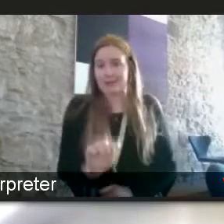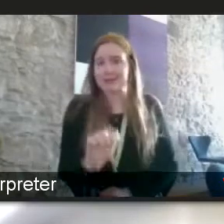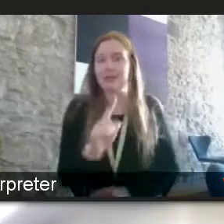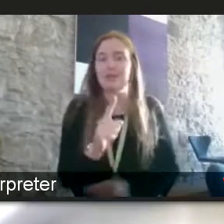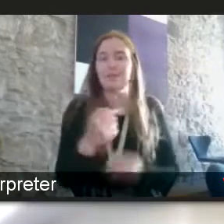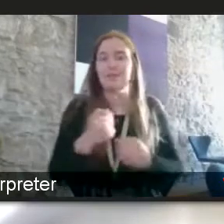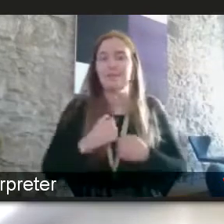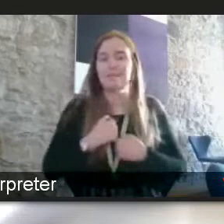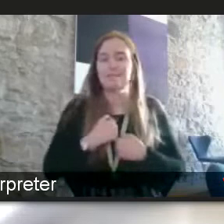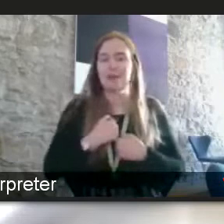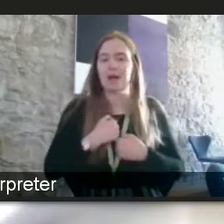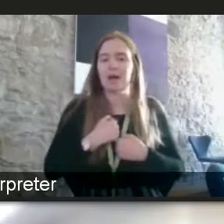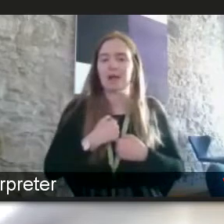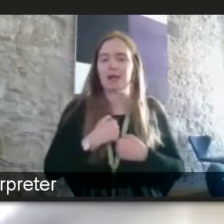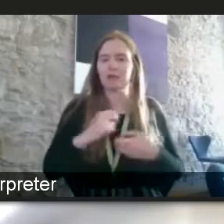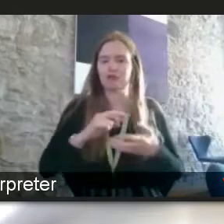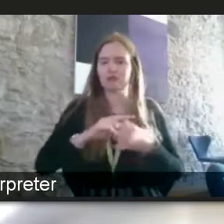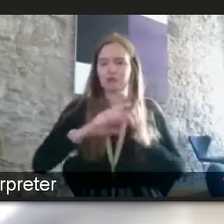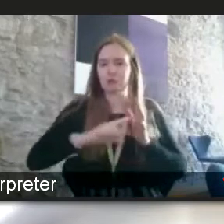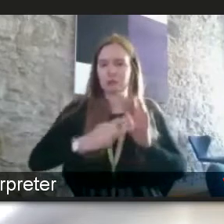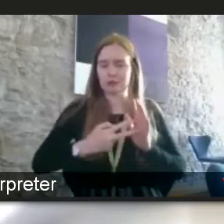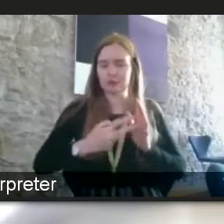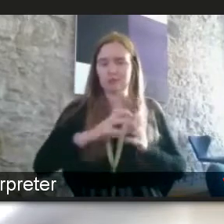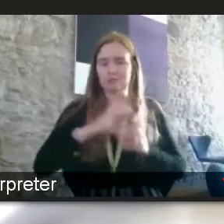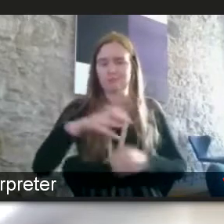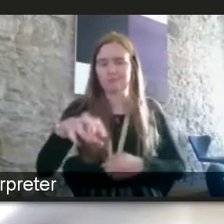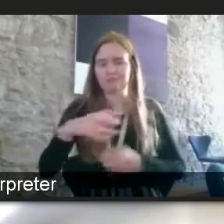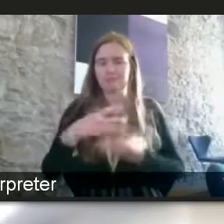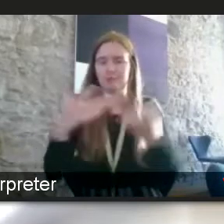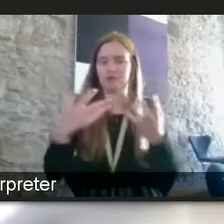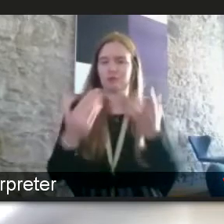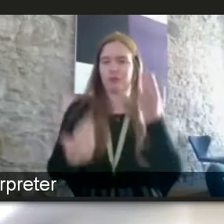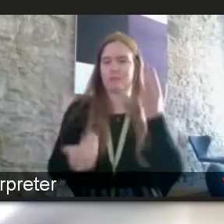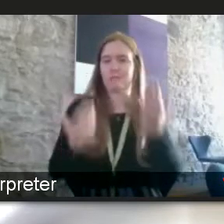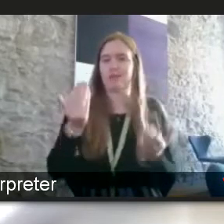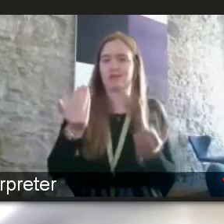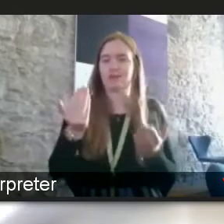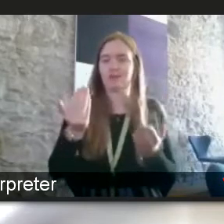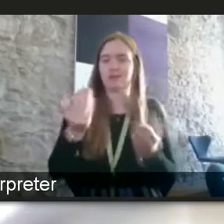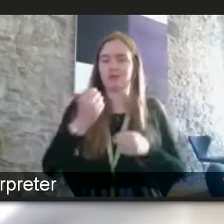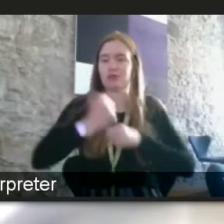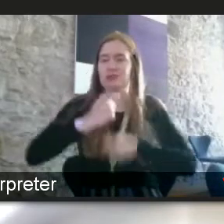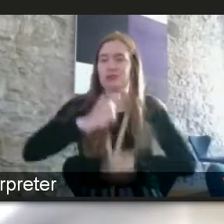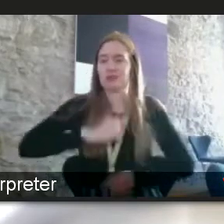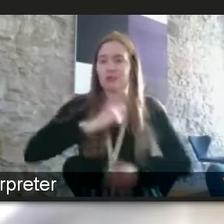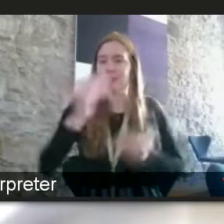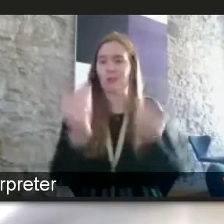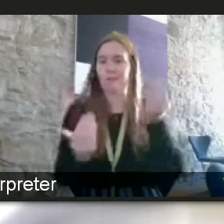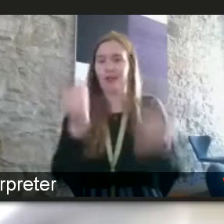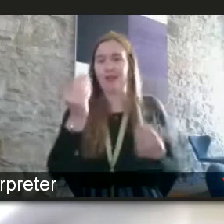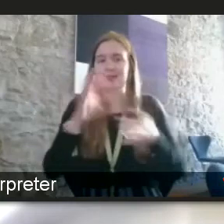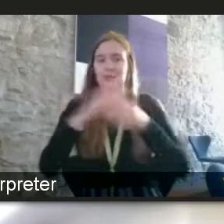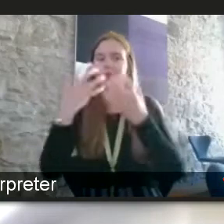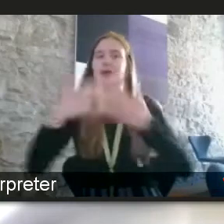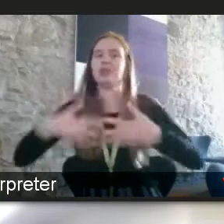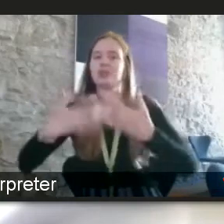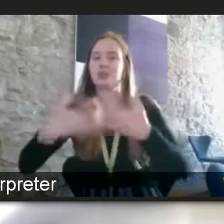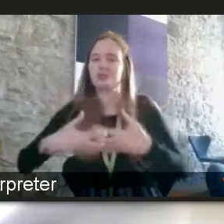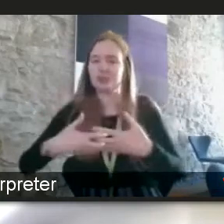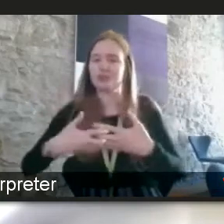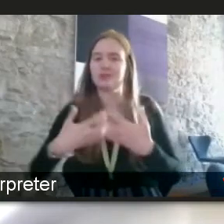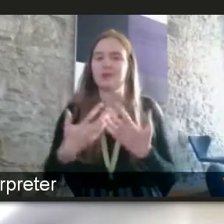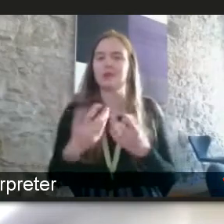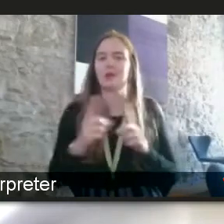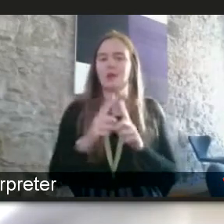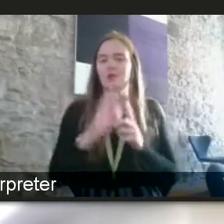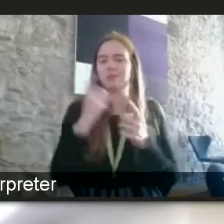my sort of industries you know we have a huge still a huge imbalance uh gender imbalance for engineers exception a lot of the initiatives